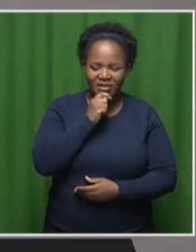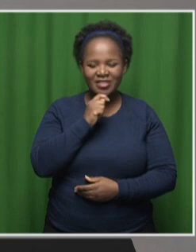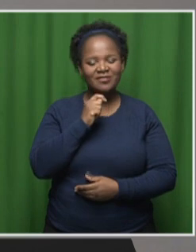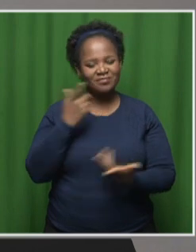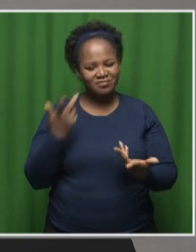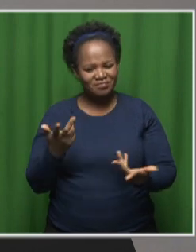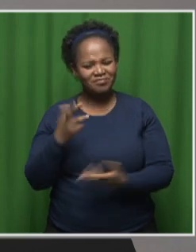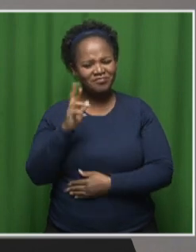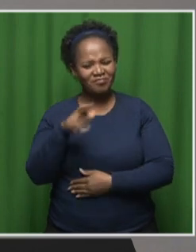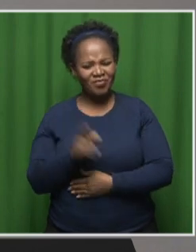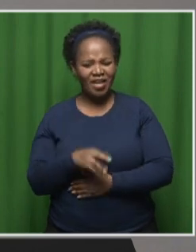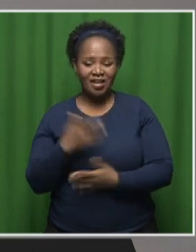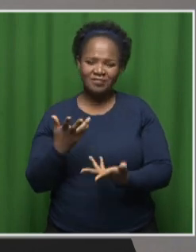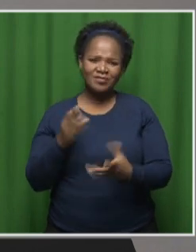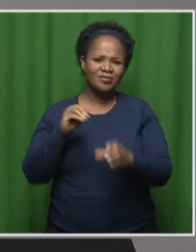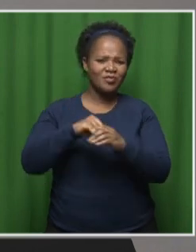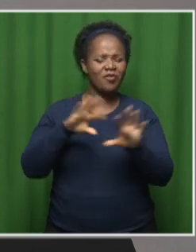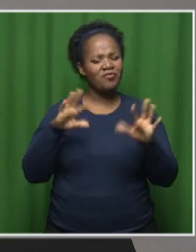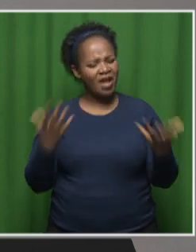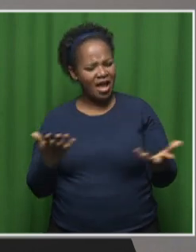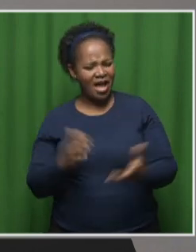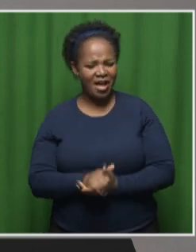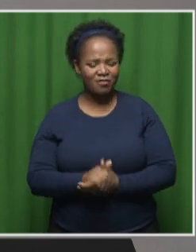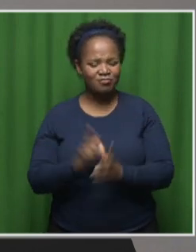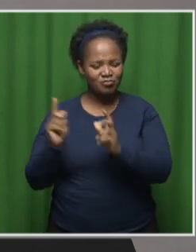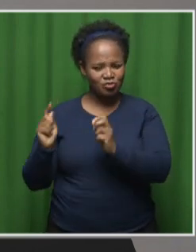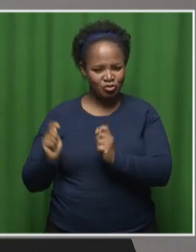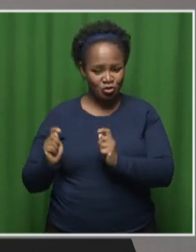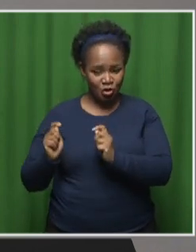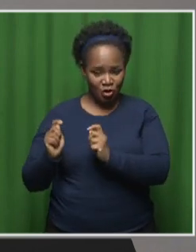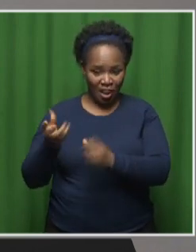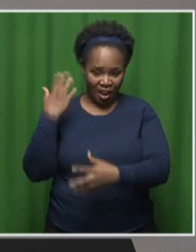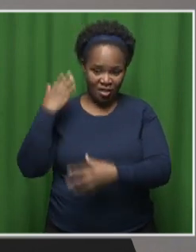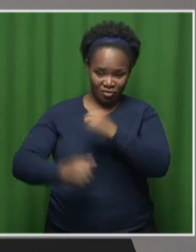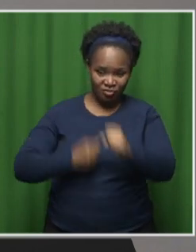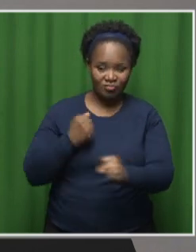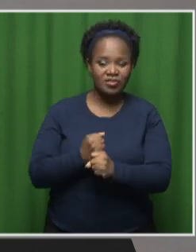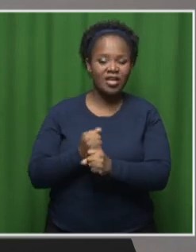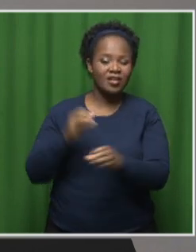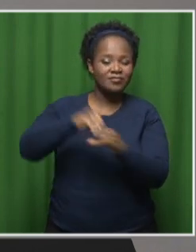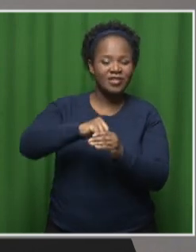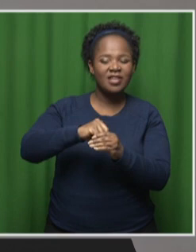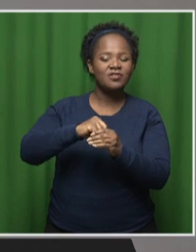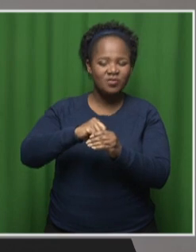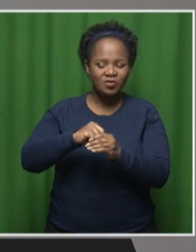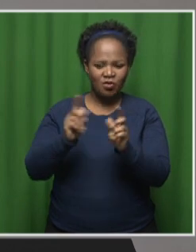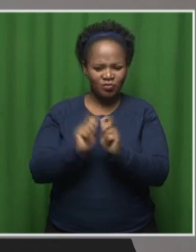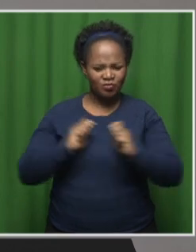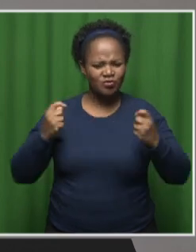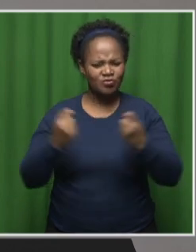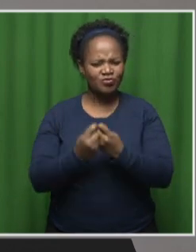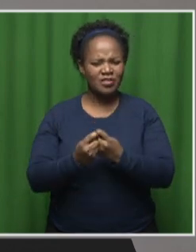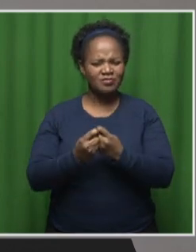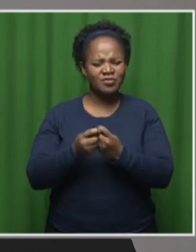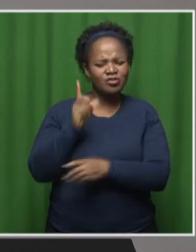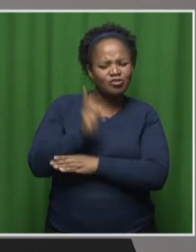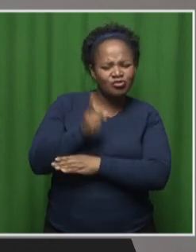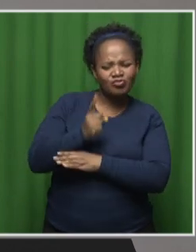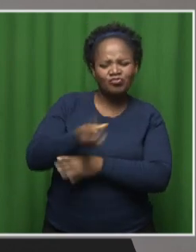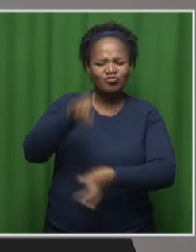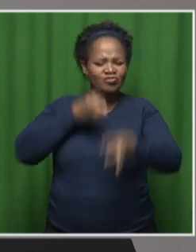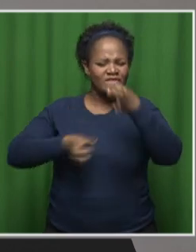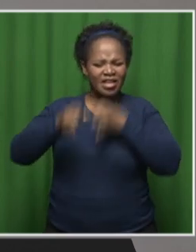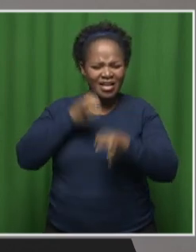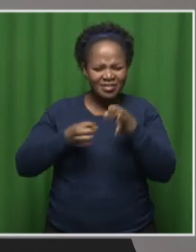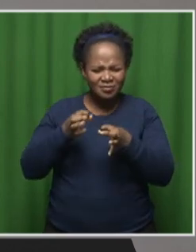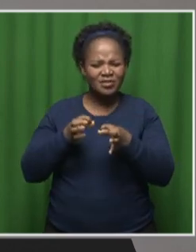so how I came about to be a part of this team, what happened was last year, our teacher explained that, you know, there's this competition that you